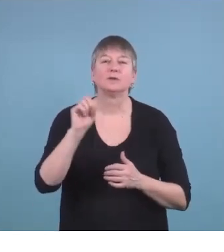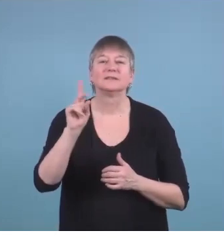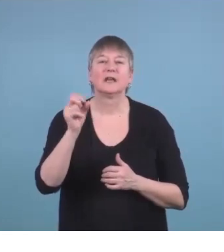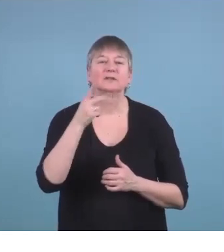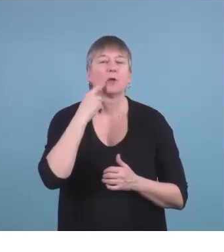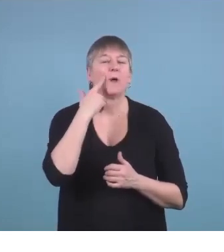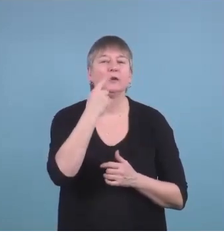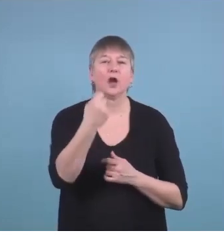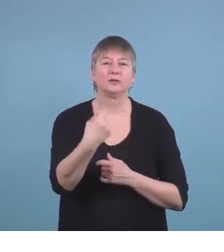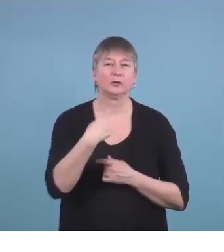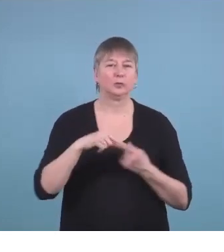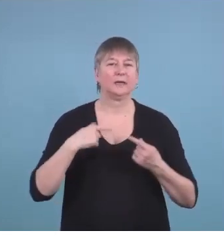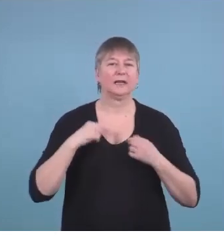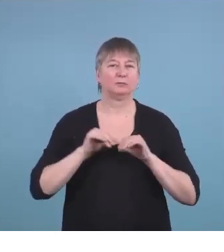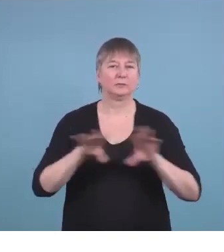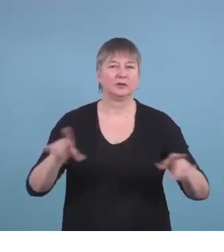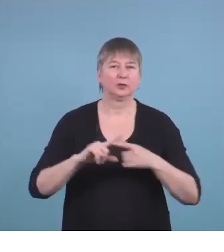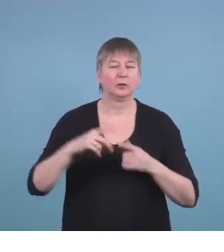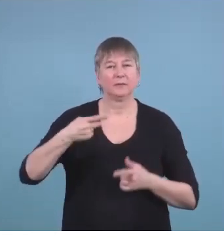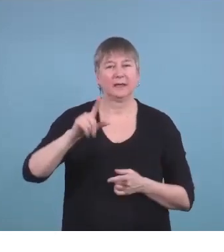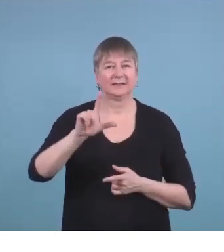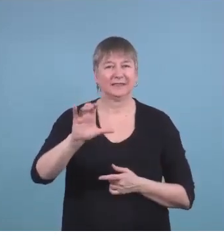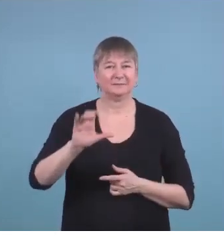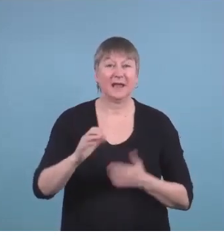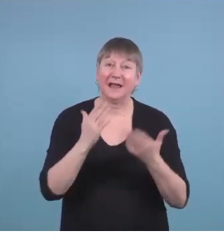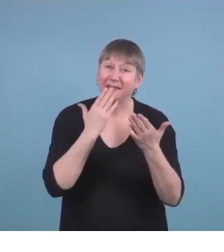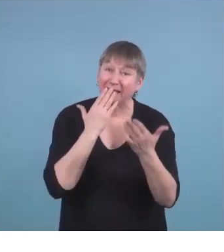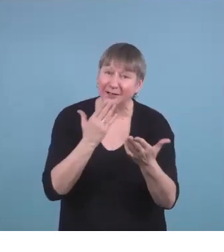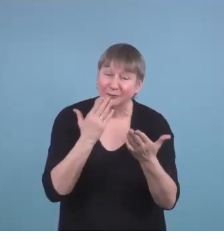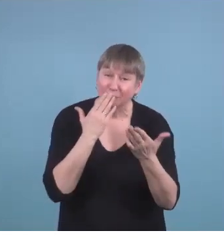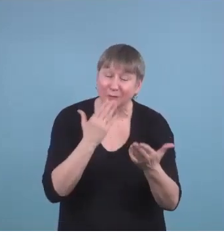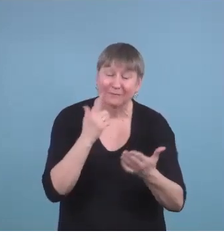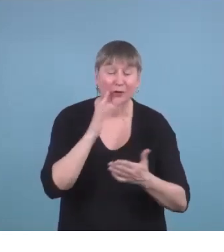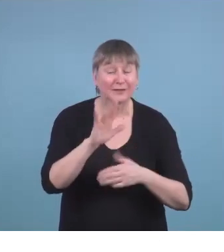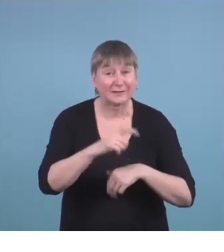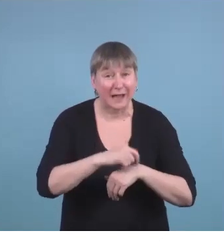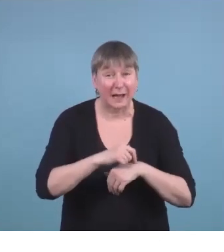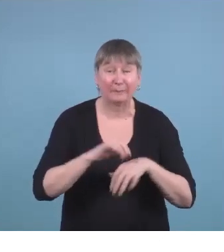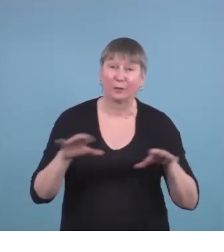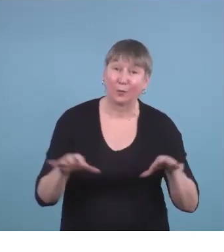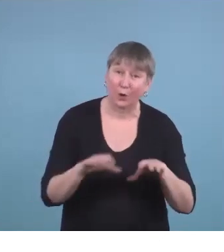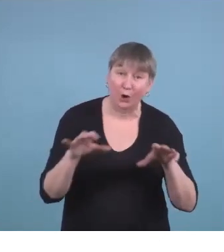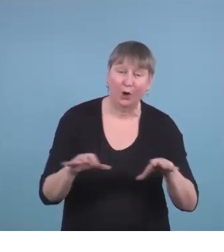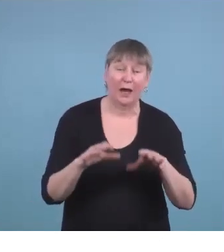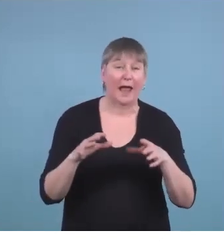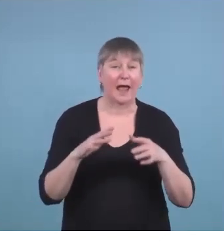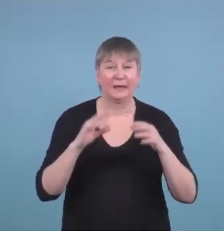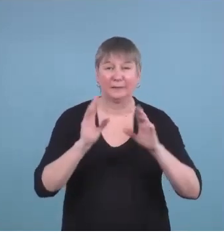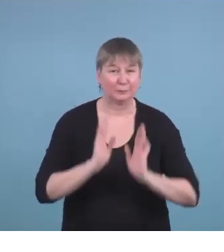PLC? Perfect, I will do that. Thank you so much for your time and all your efforts in pulling this together.